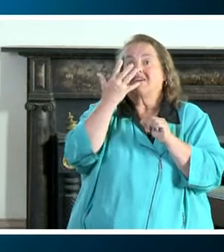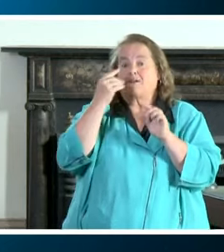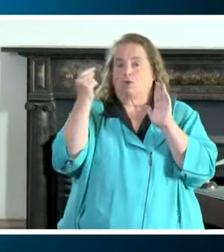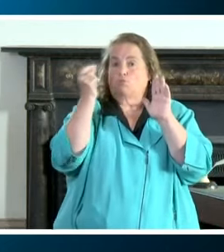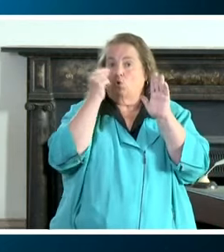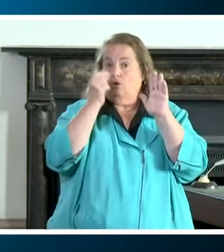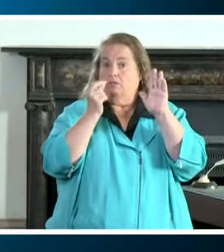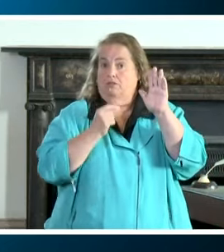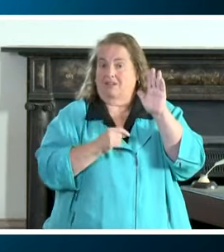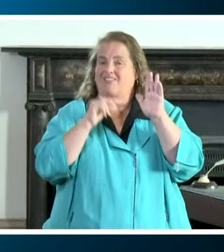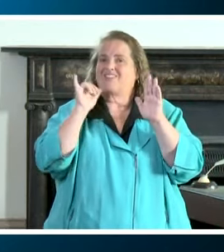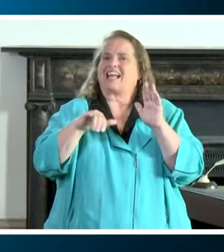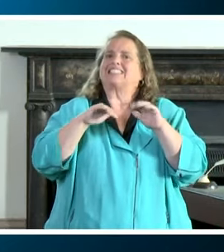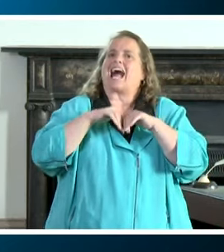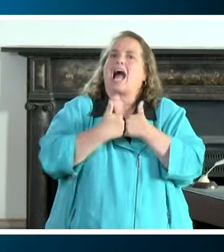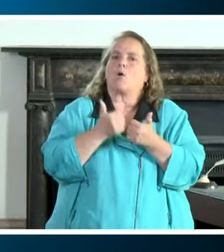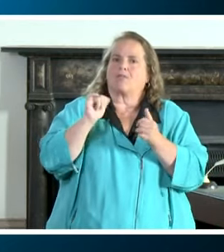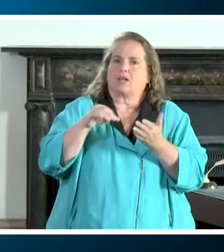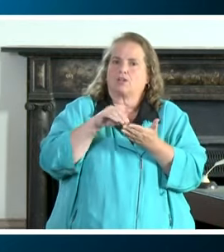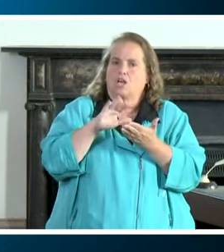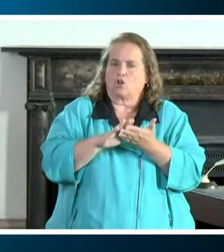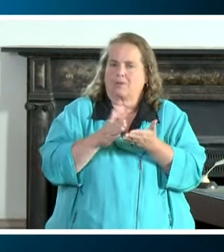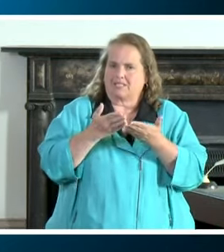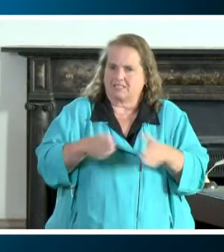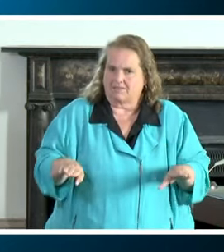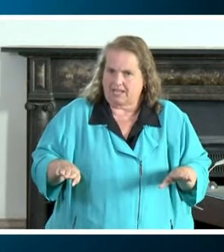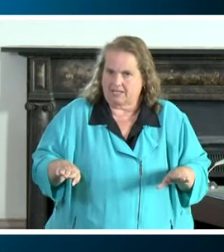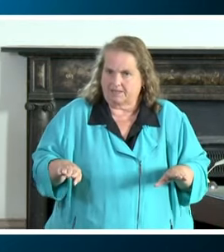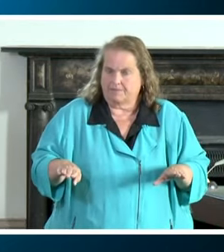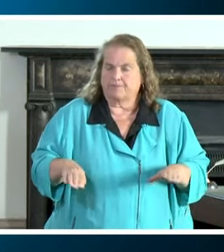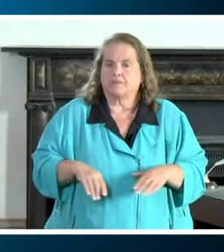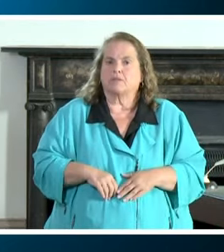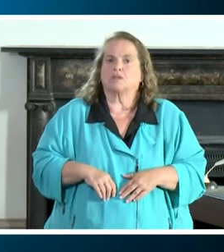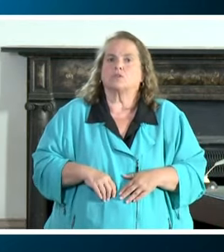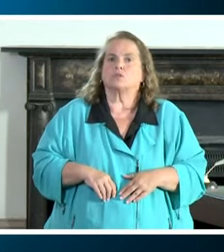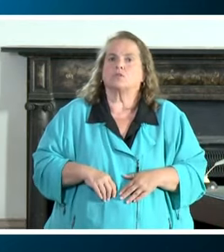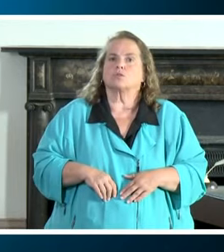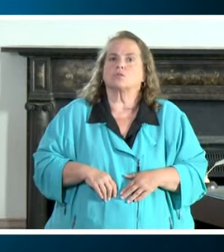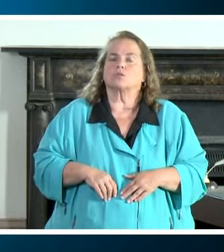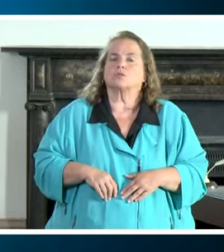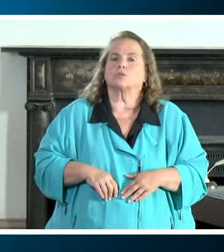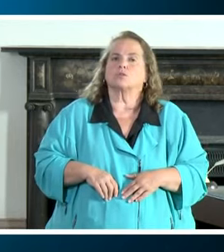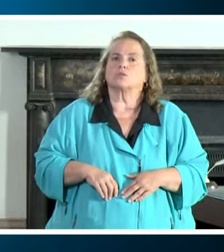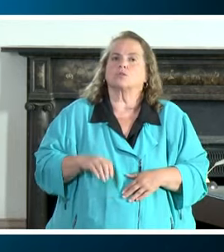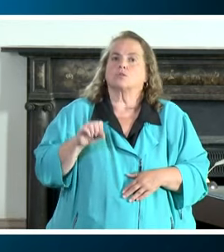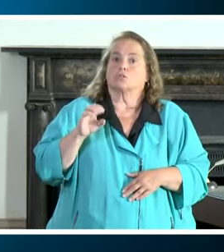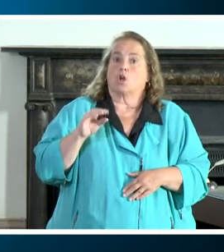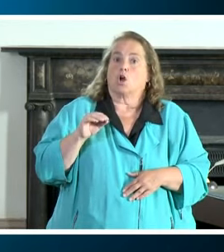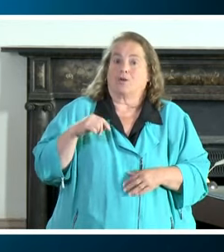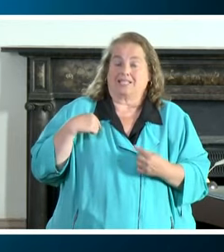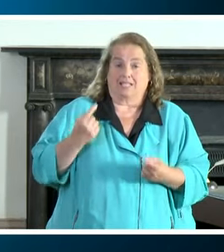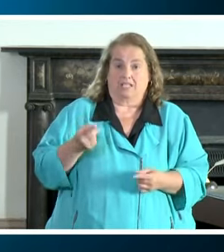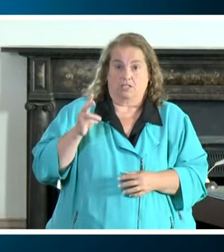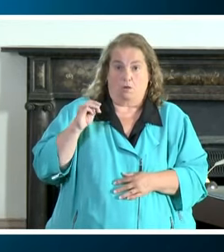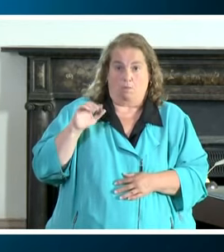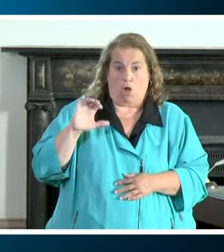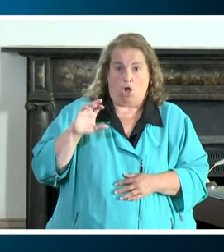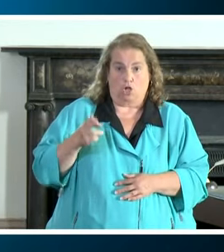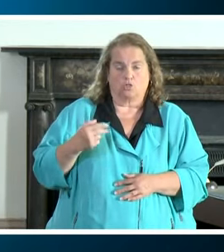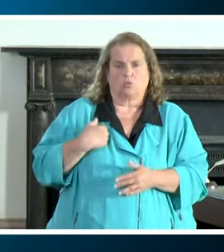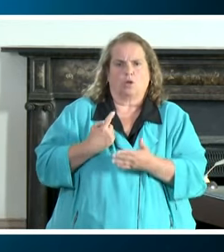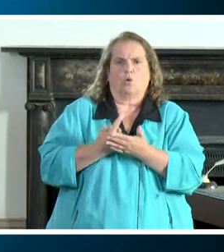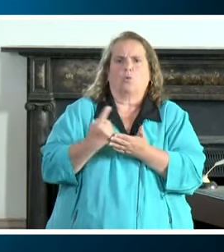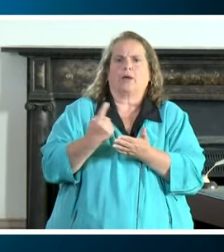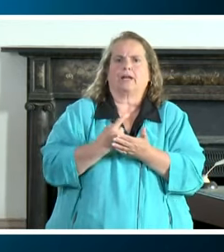points that is how this document is divided and so um in uh since march we've been having weekly